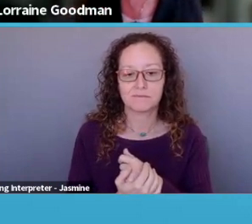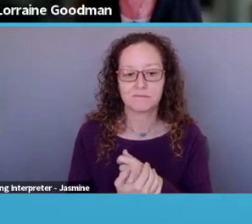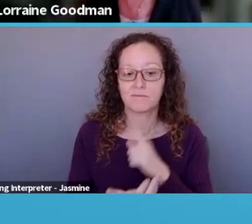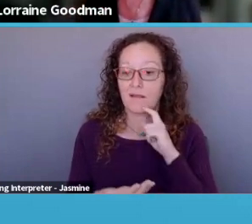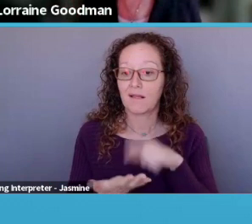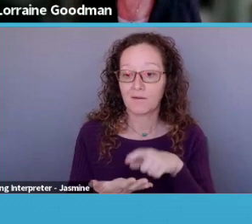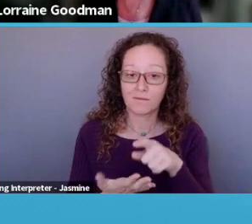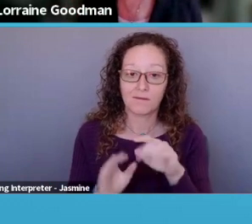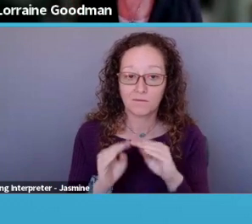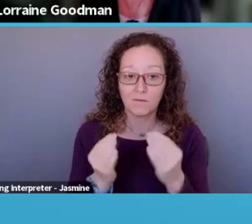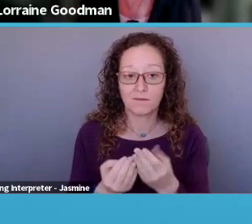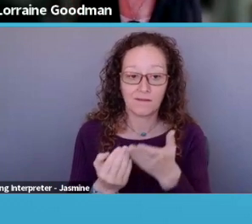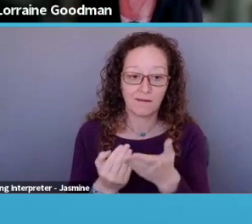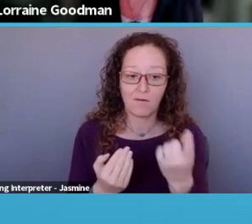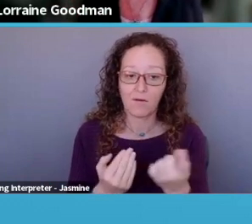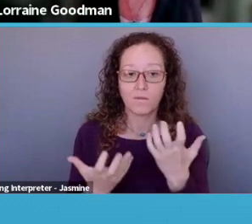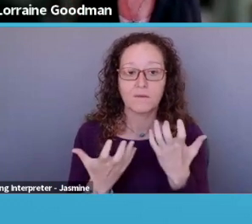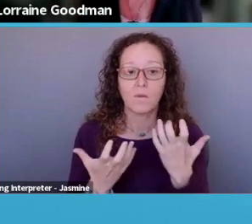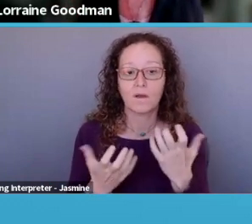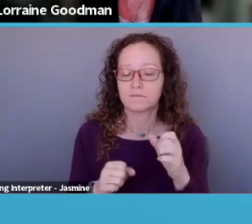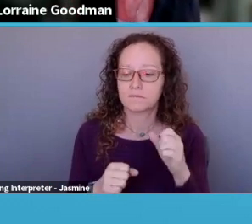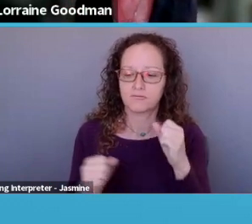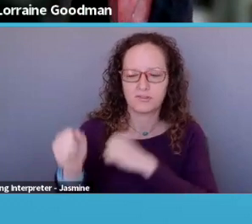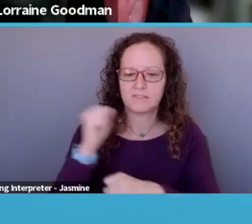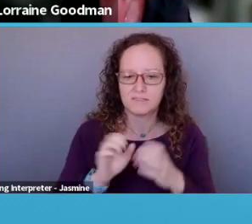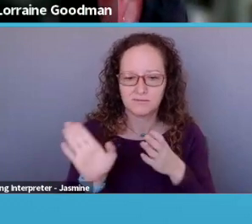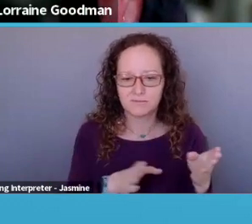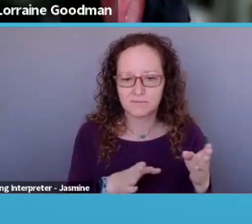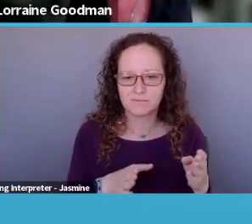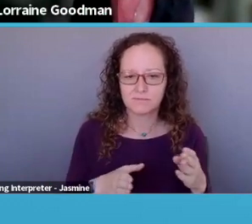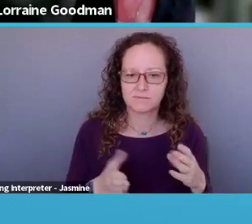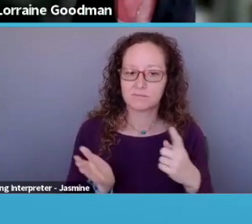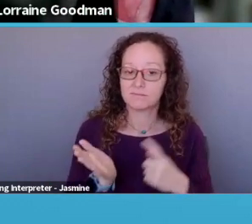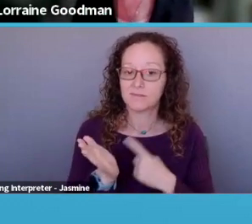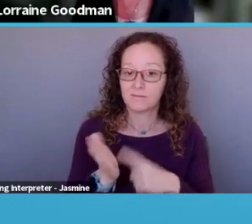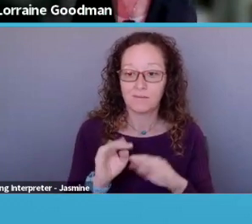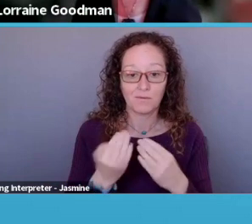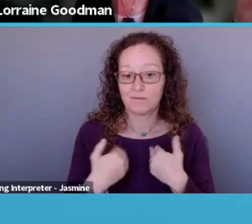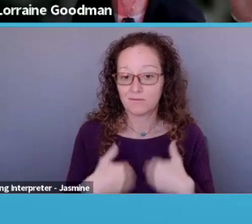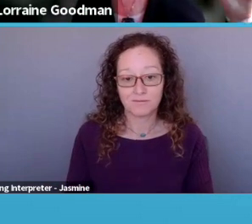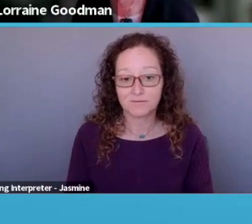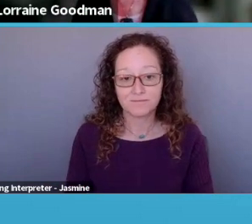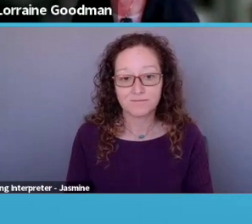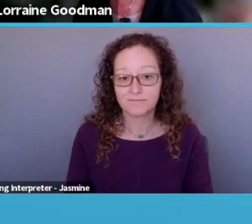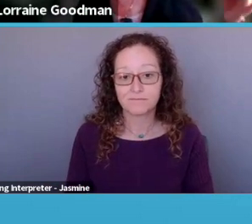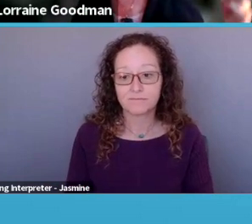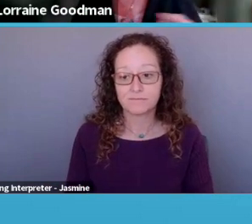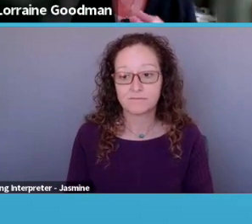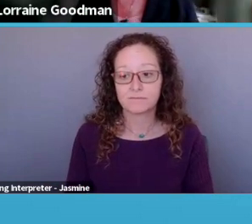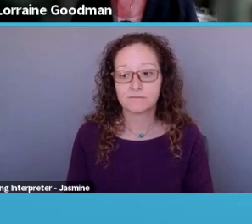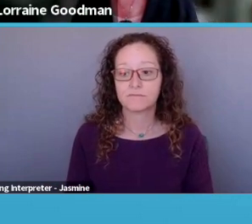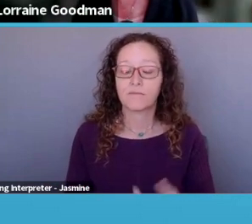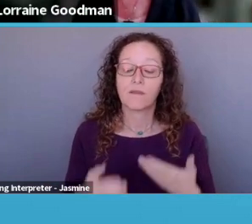wants to see a strategic plan. Um, some organizations don't have a strategic plan, right? Um, but cover letter,